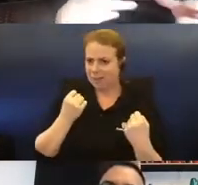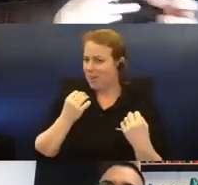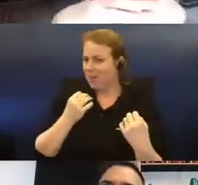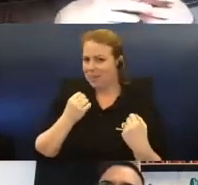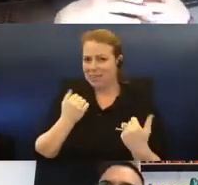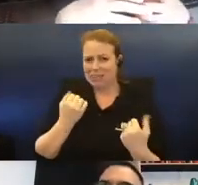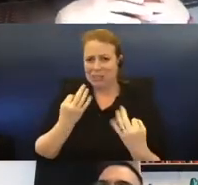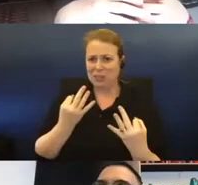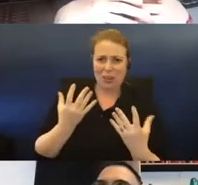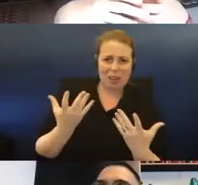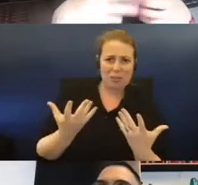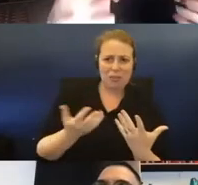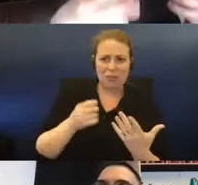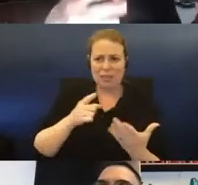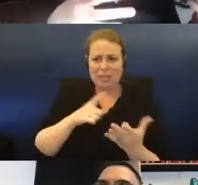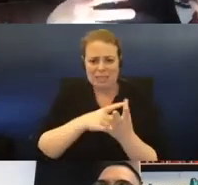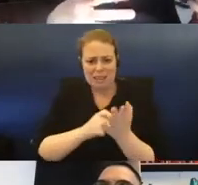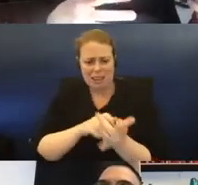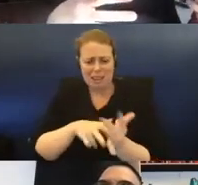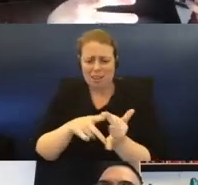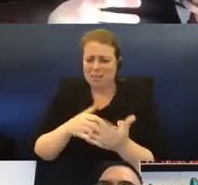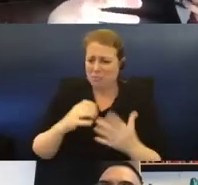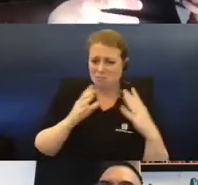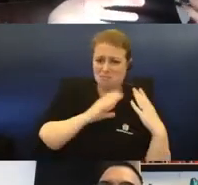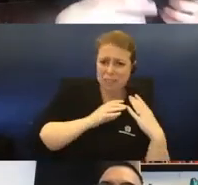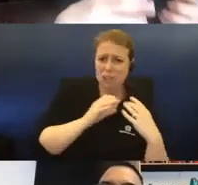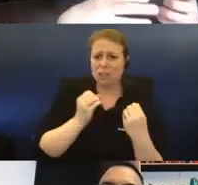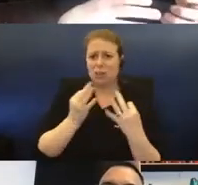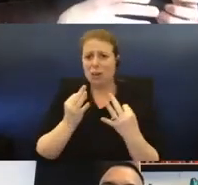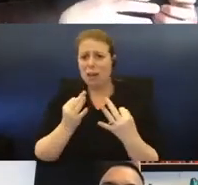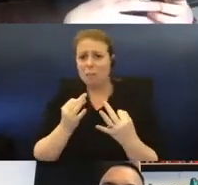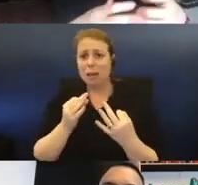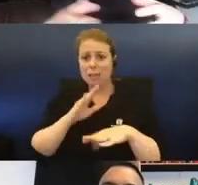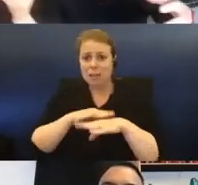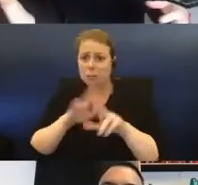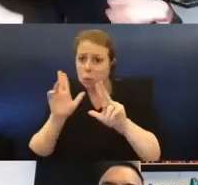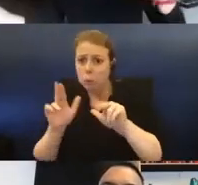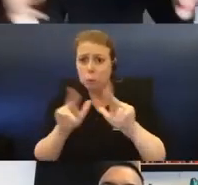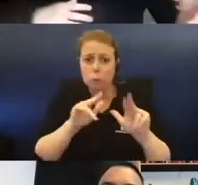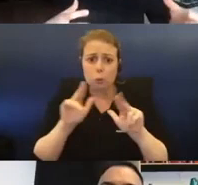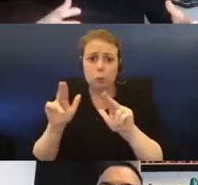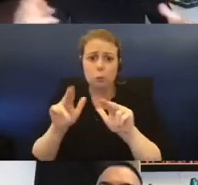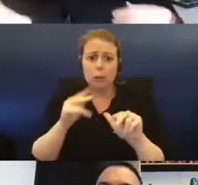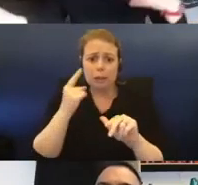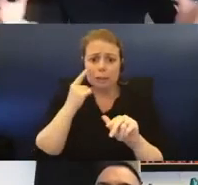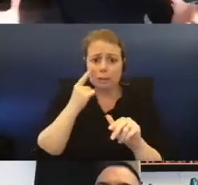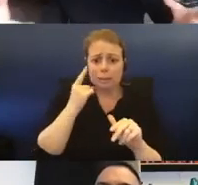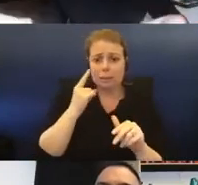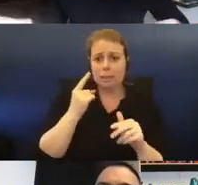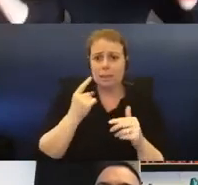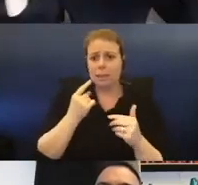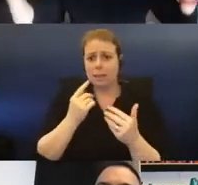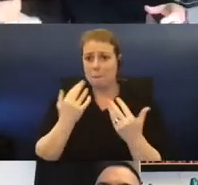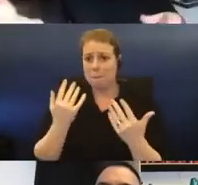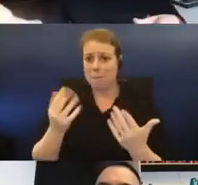so precious, there was no time to kind of, to really take care of them. And so there were these multiple workers that were helping me